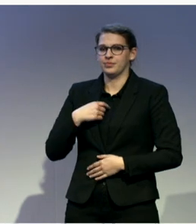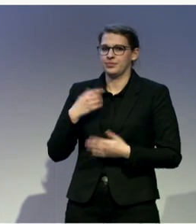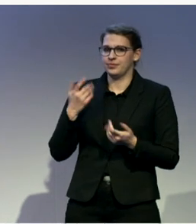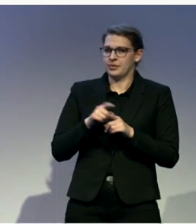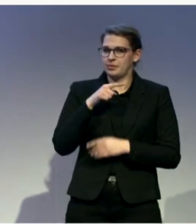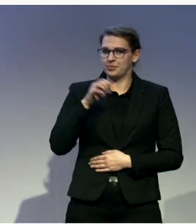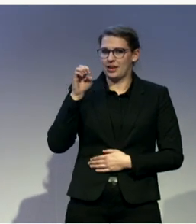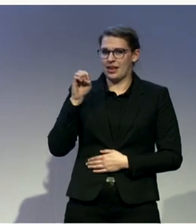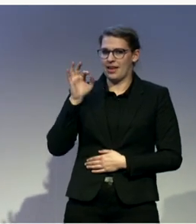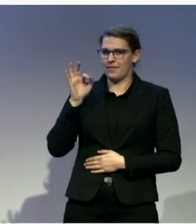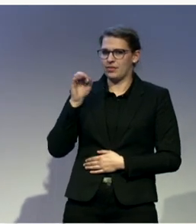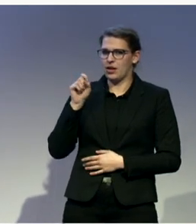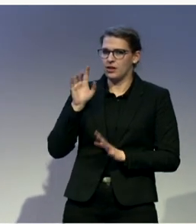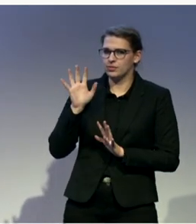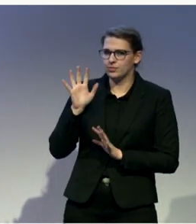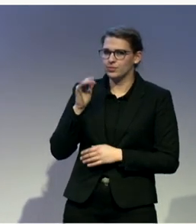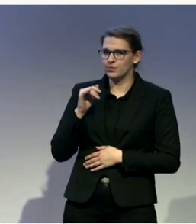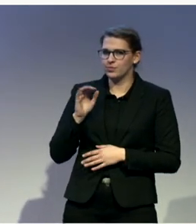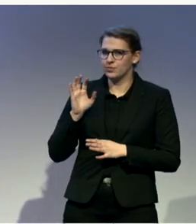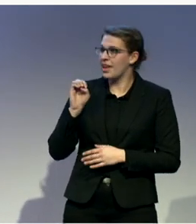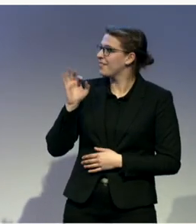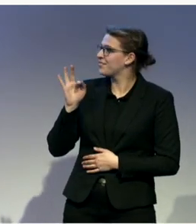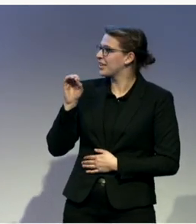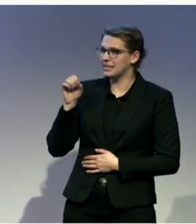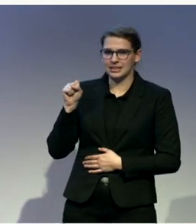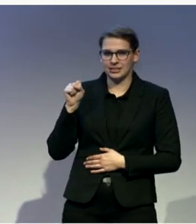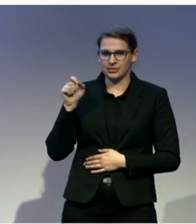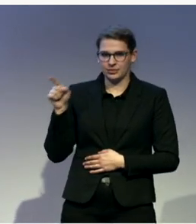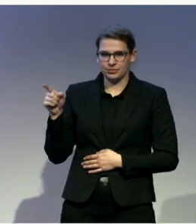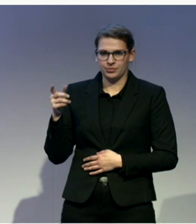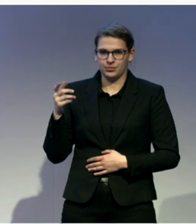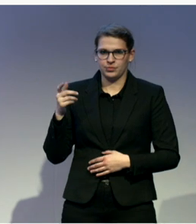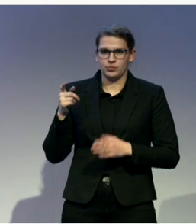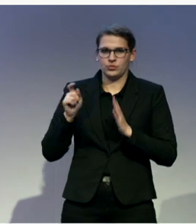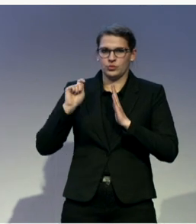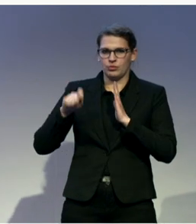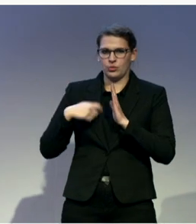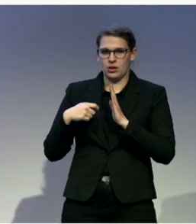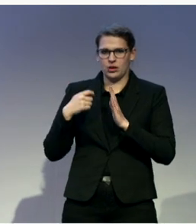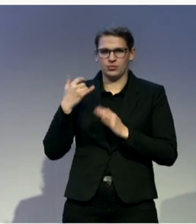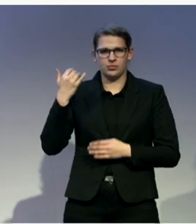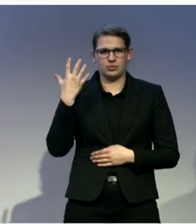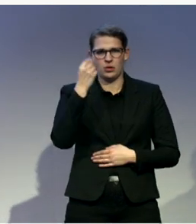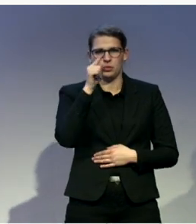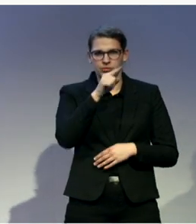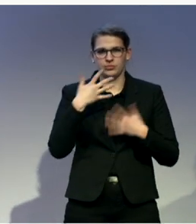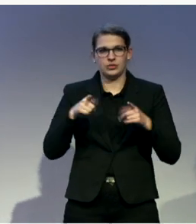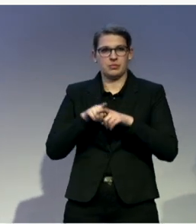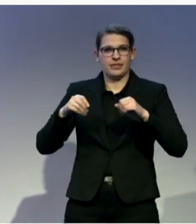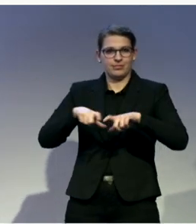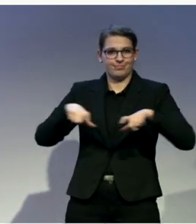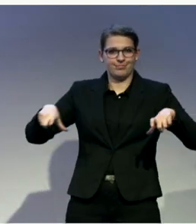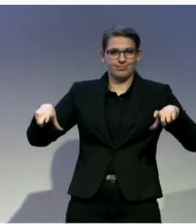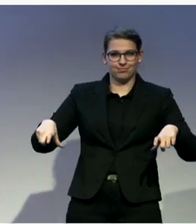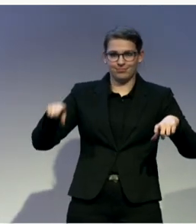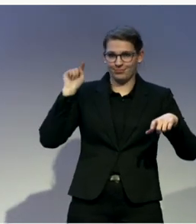project here. And you are invited to the trail outside walking the walk and learning more about IFES and the other amazing